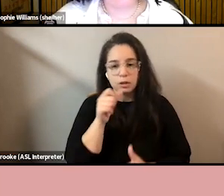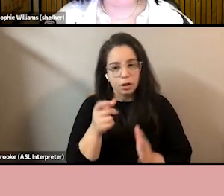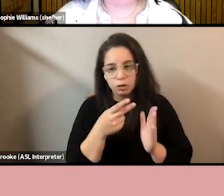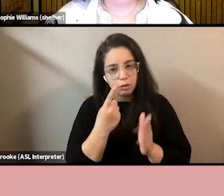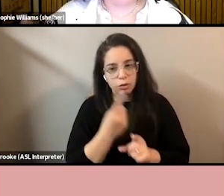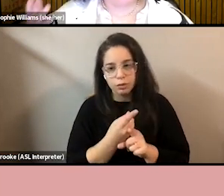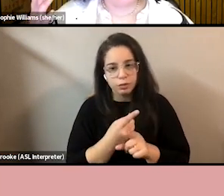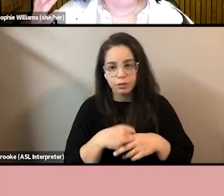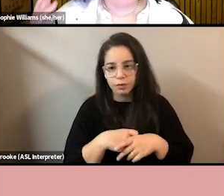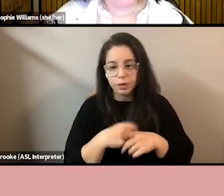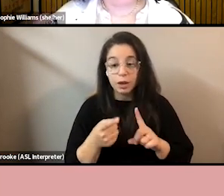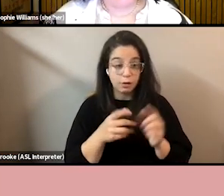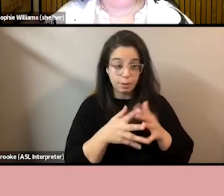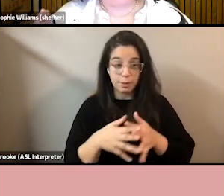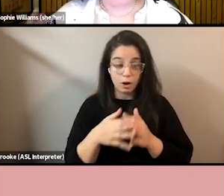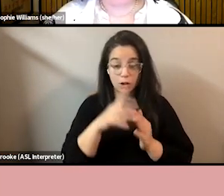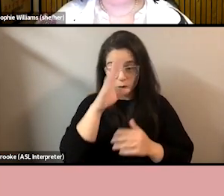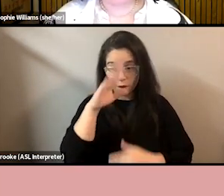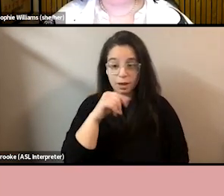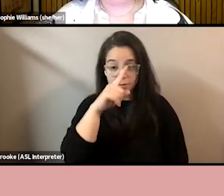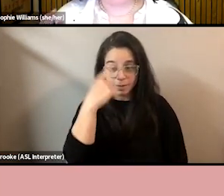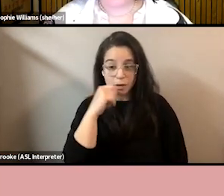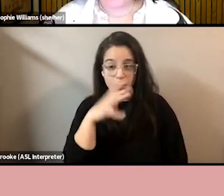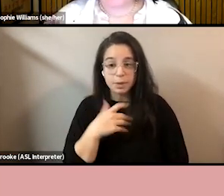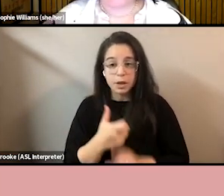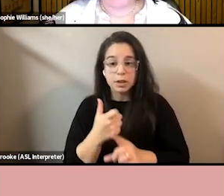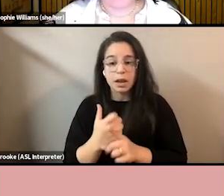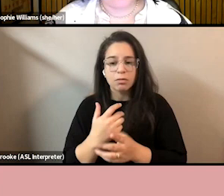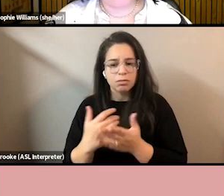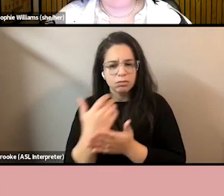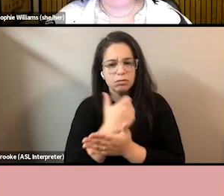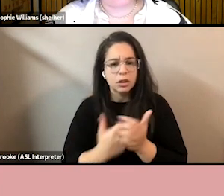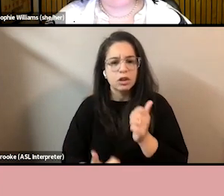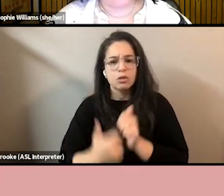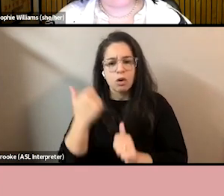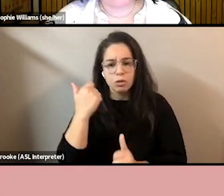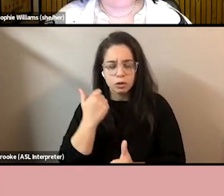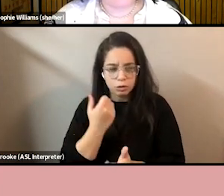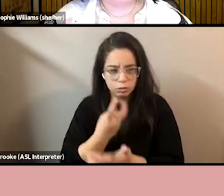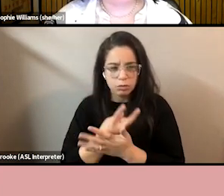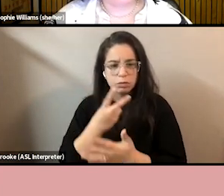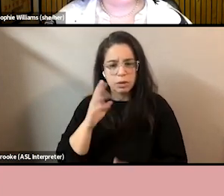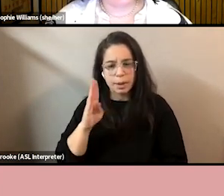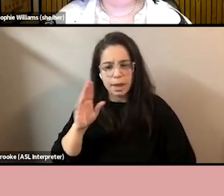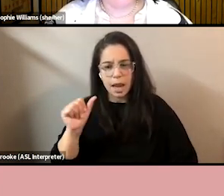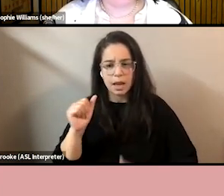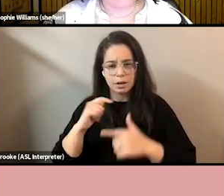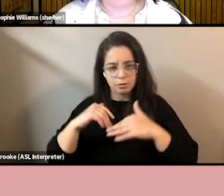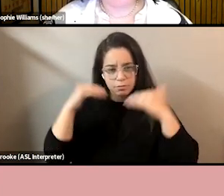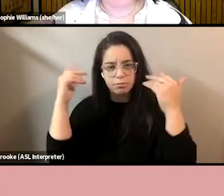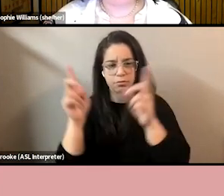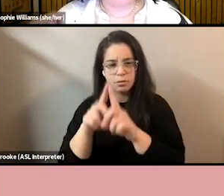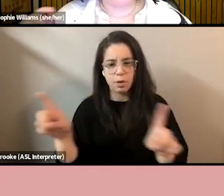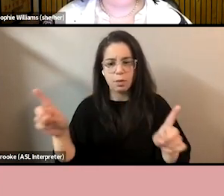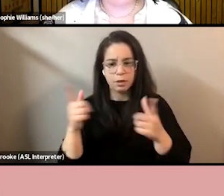this data comes from, black women are the group who achieve the largest number of bachelor's degrees. And as we can see, the